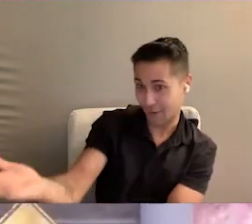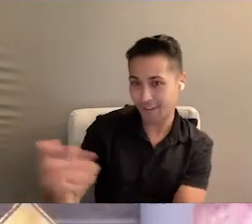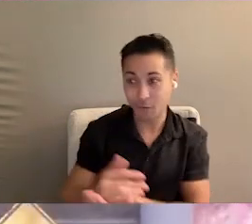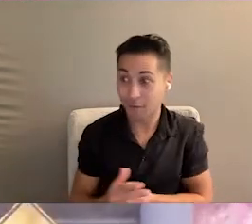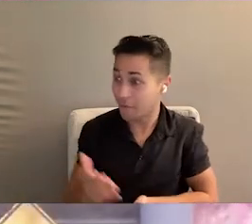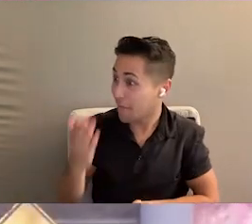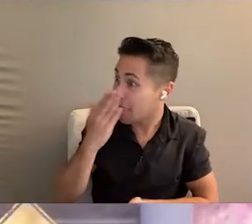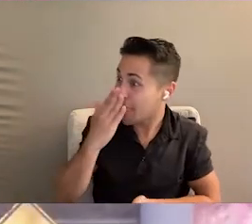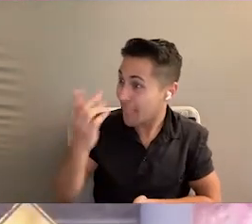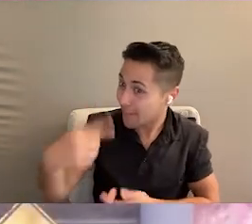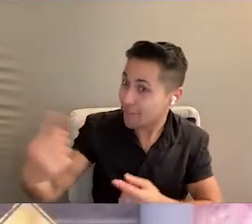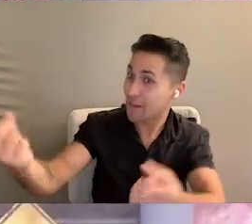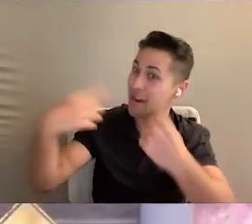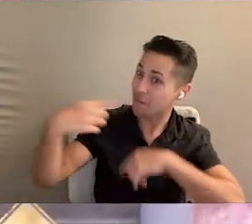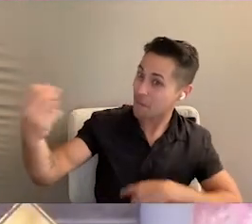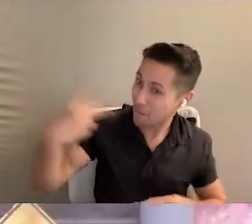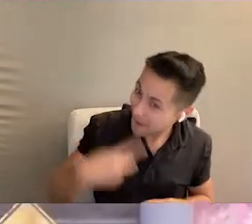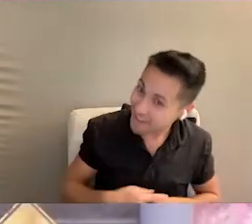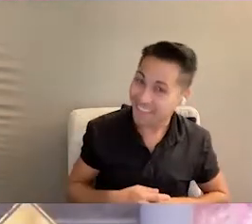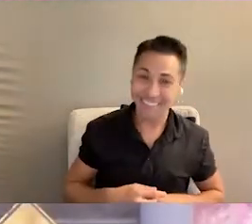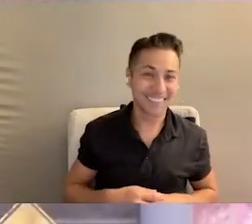Well, thanks for coming back.